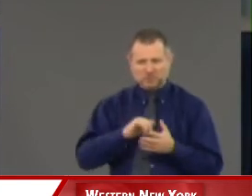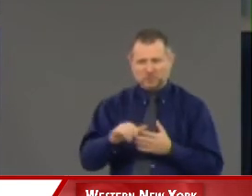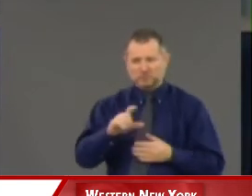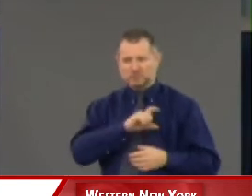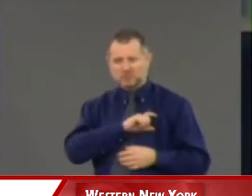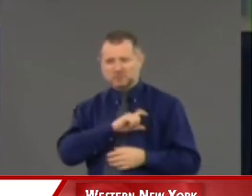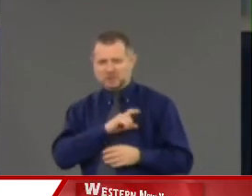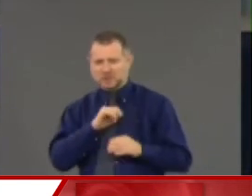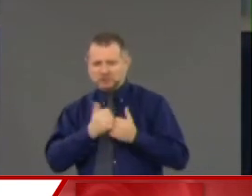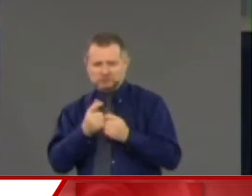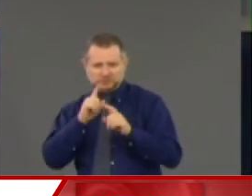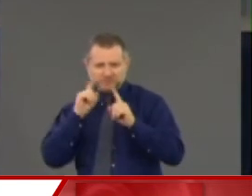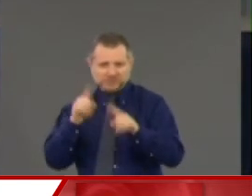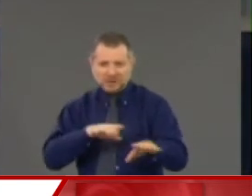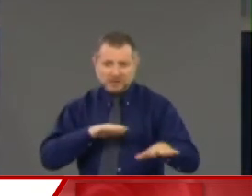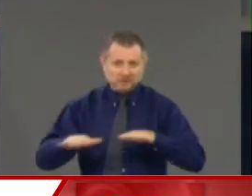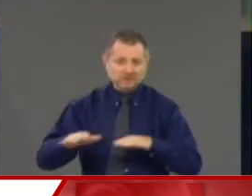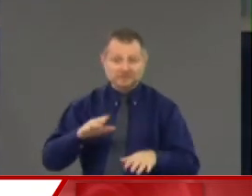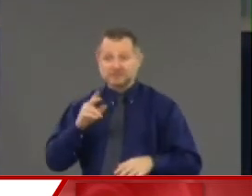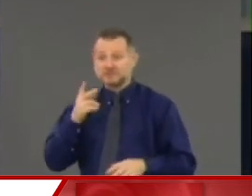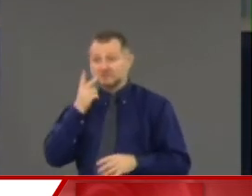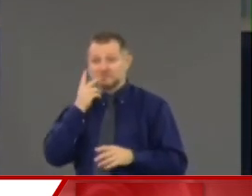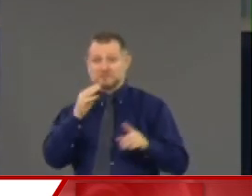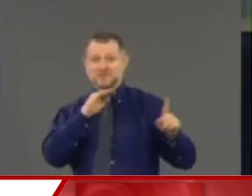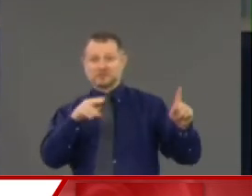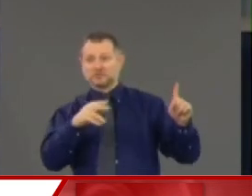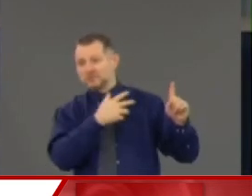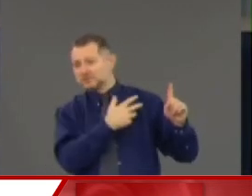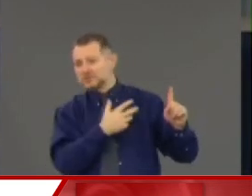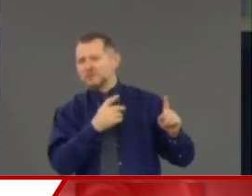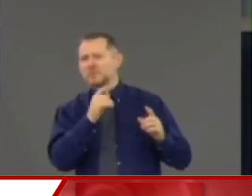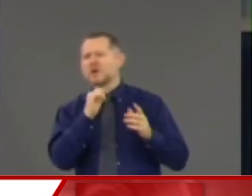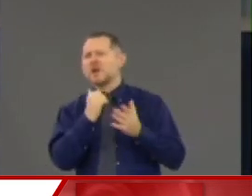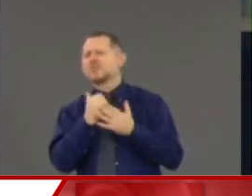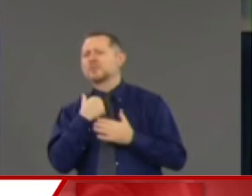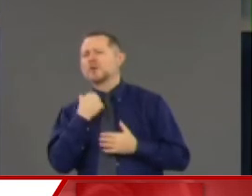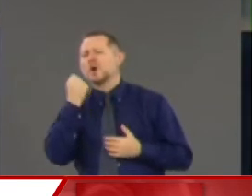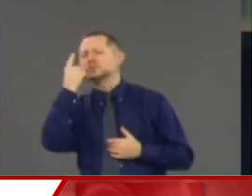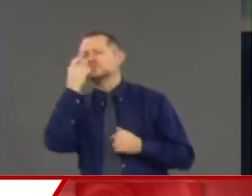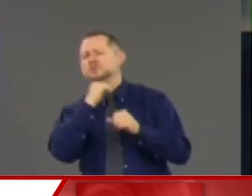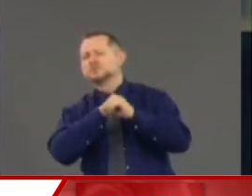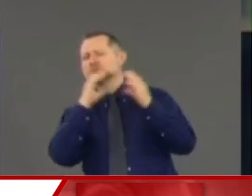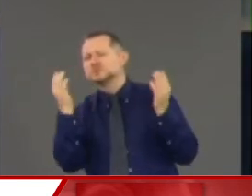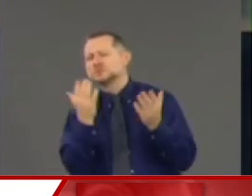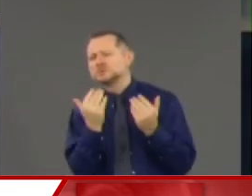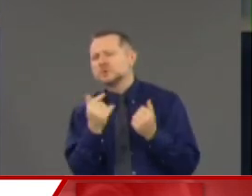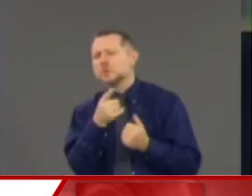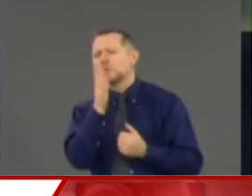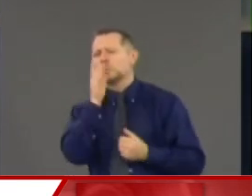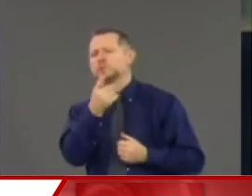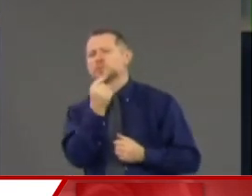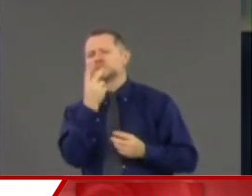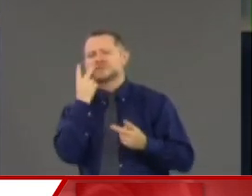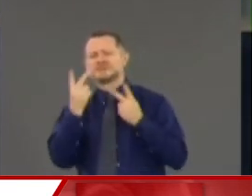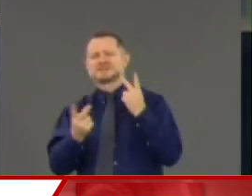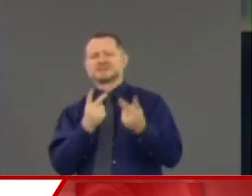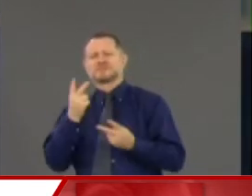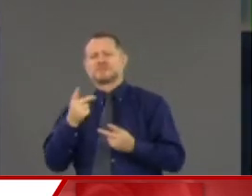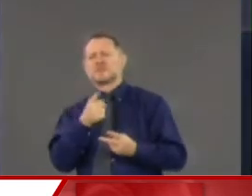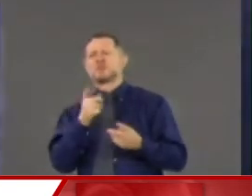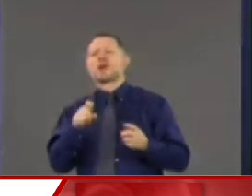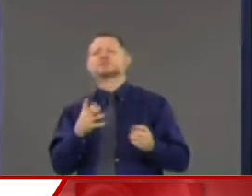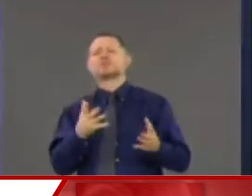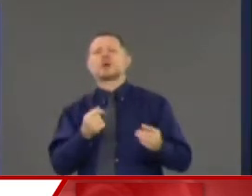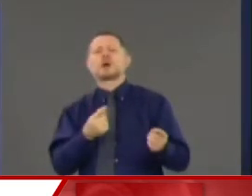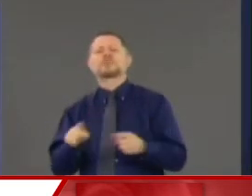worked in Minneapolis and elsewhere, can you give us more of a sense of what you need to see and what you plan